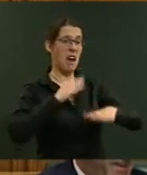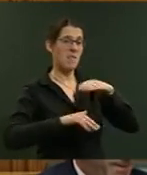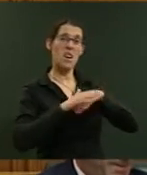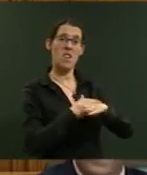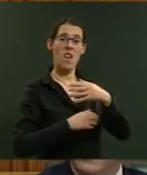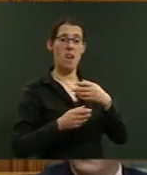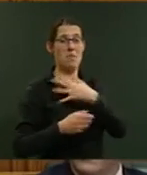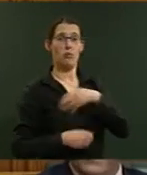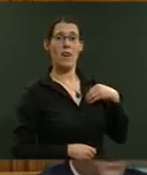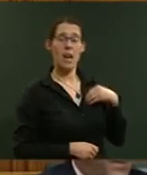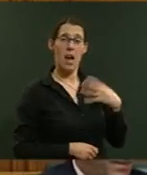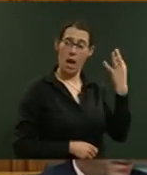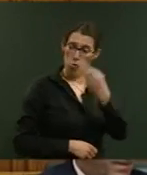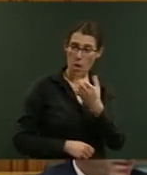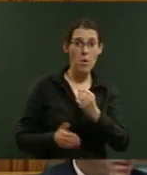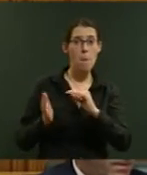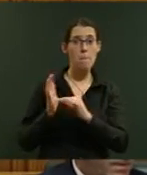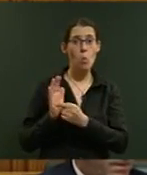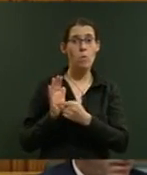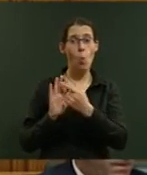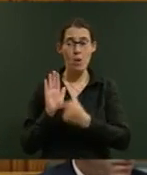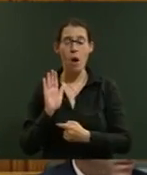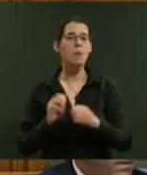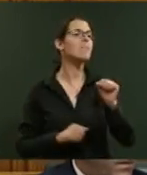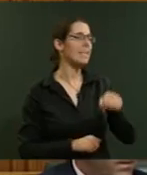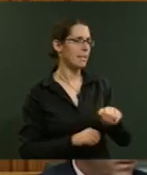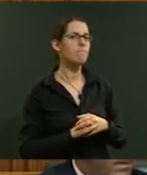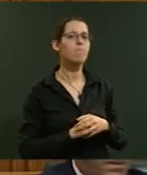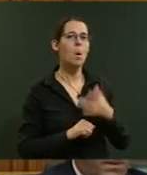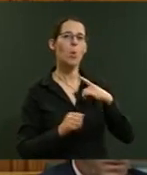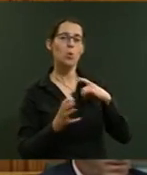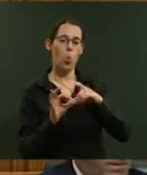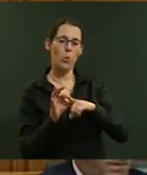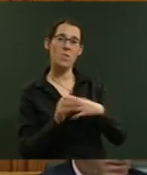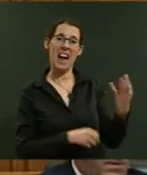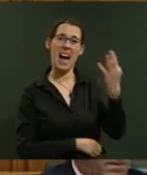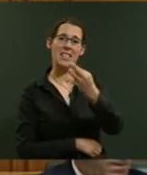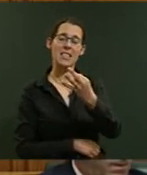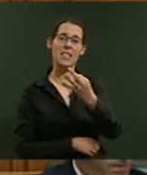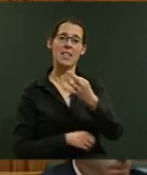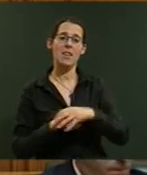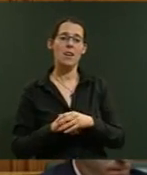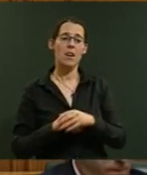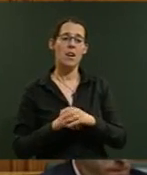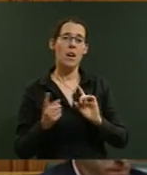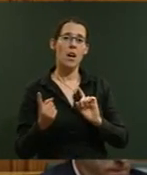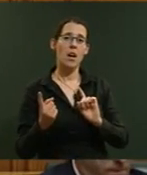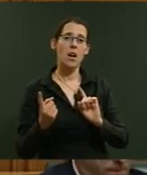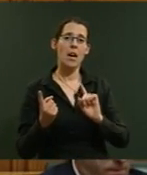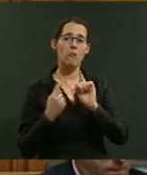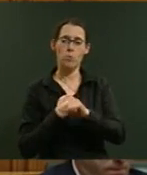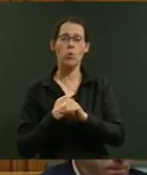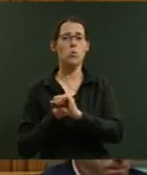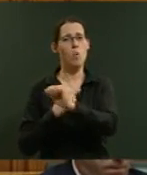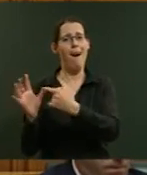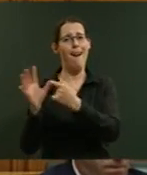Does the member have a point of order? I do, because the question simply asked, in response to the answers given by